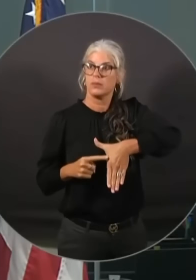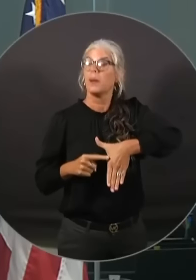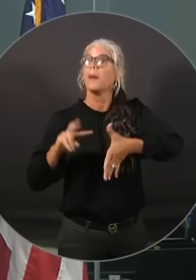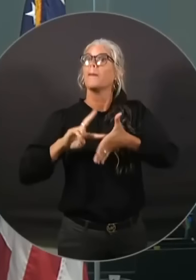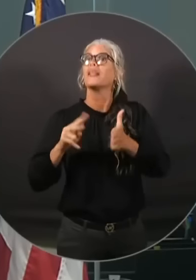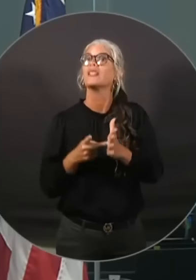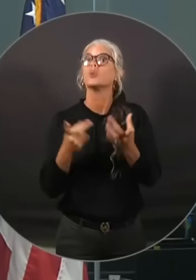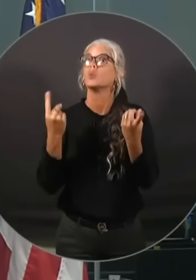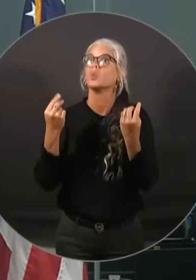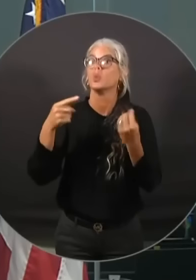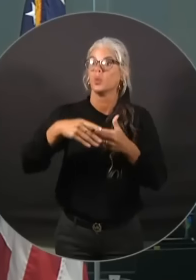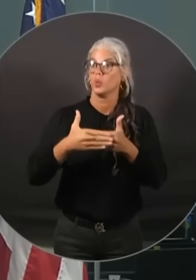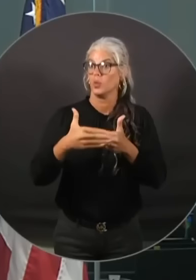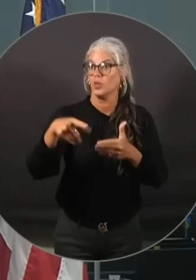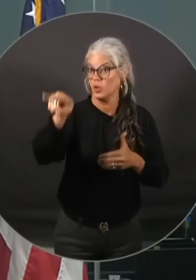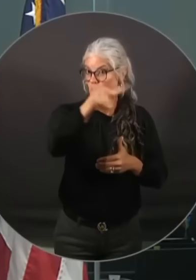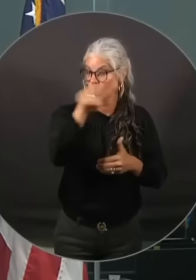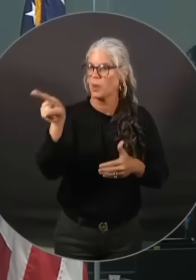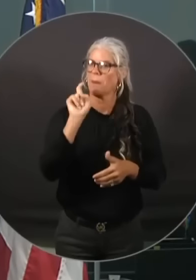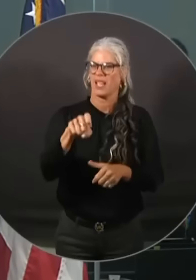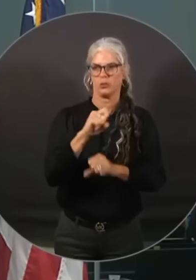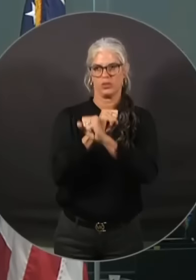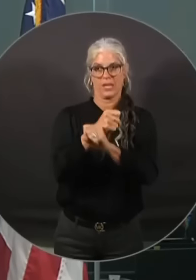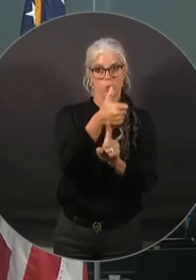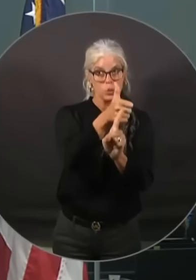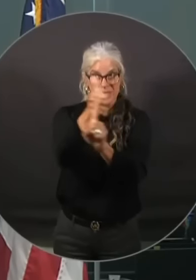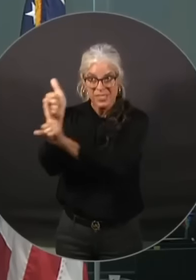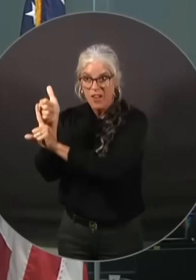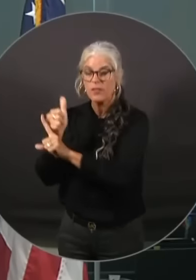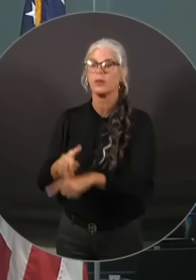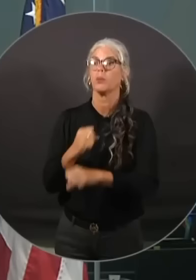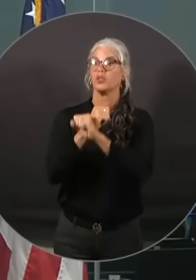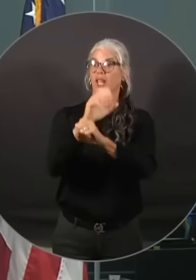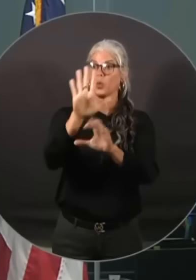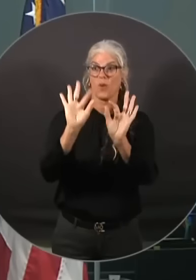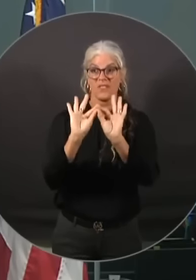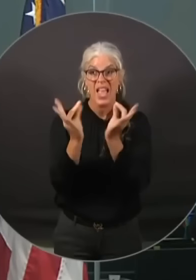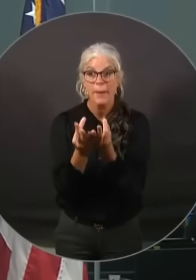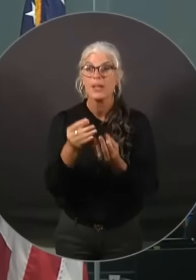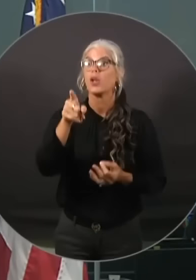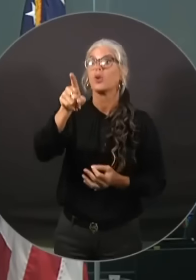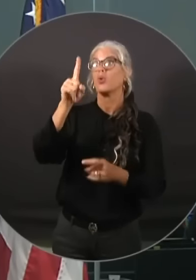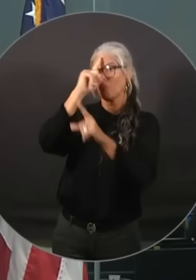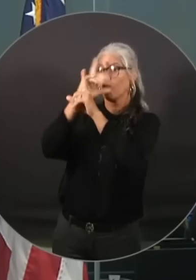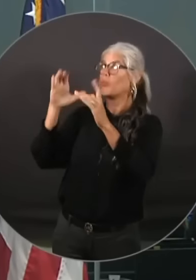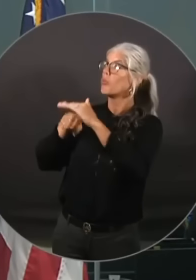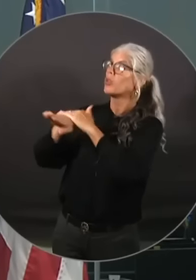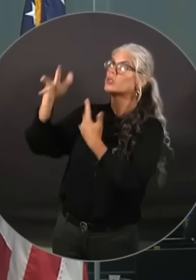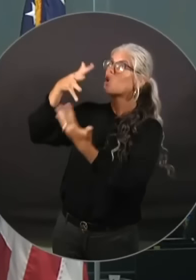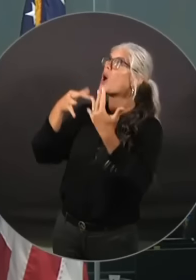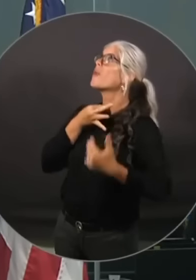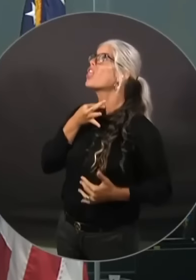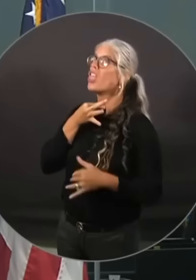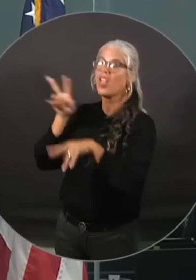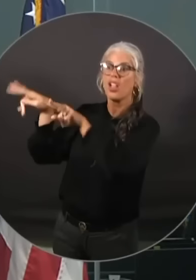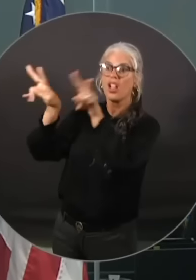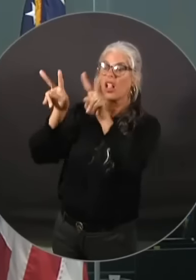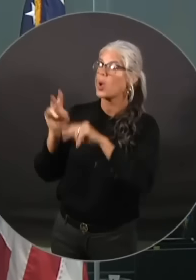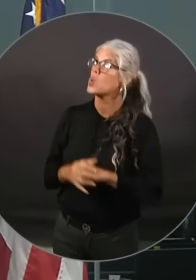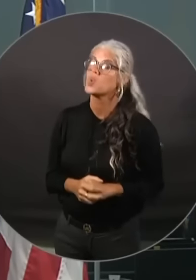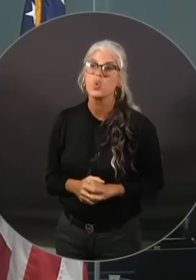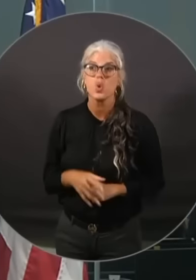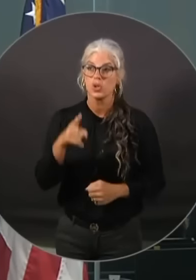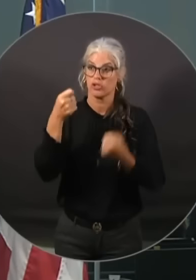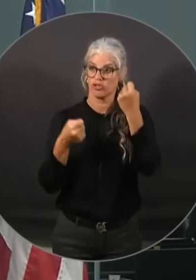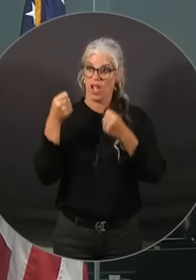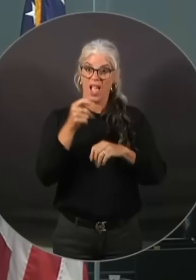protect your family. Don't go out into this storm. Don't drive on the roads, particularly when they're